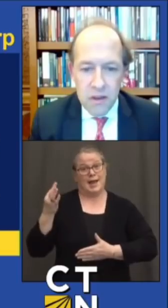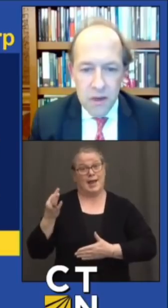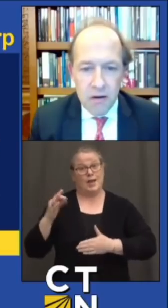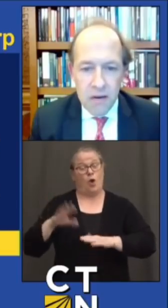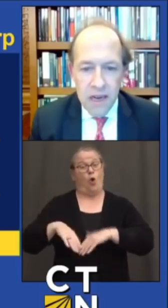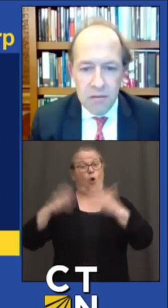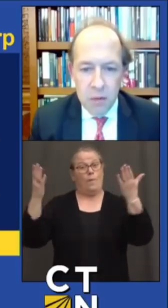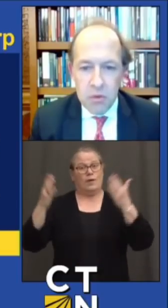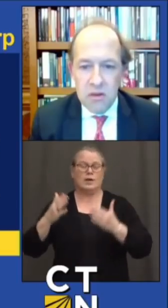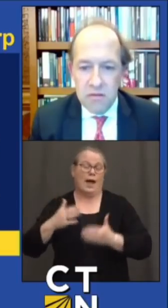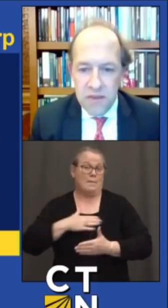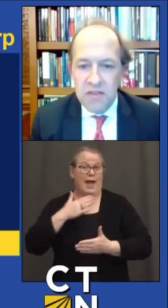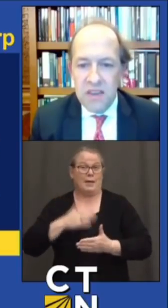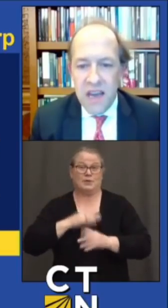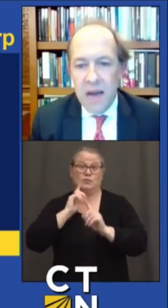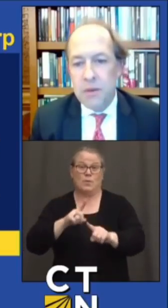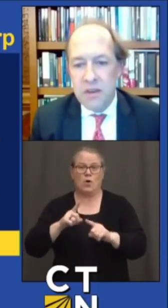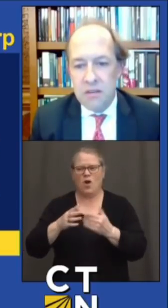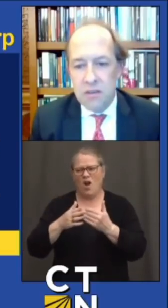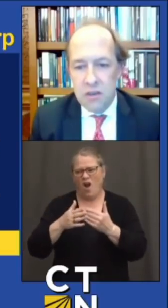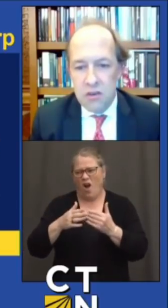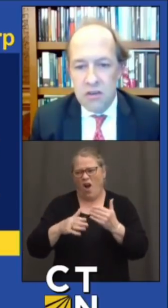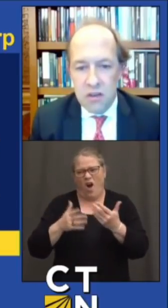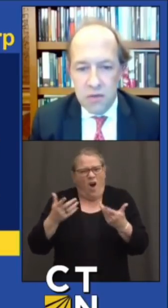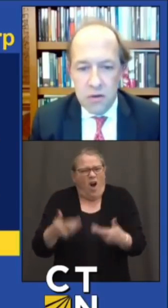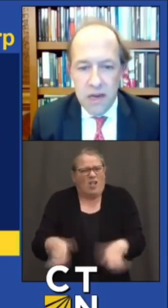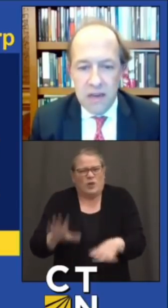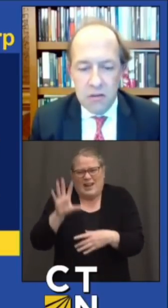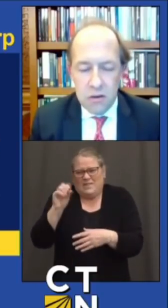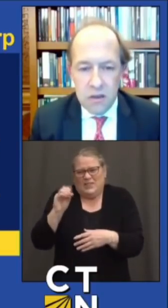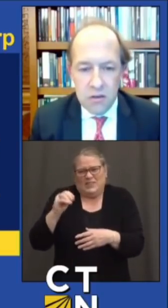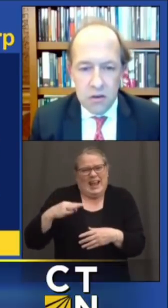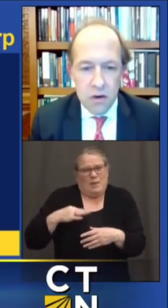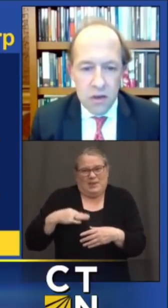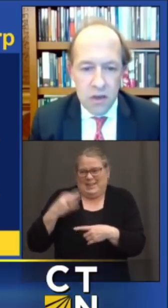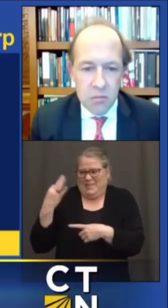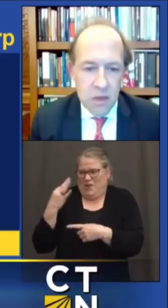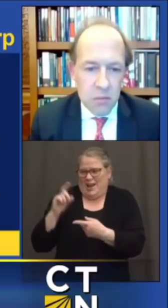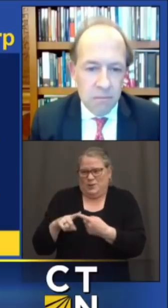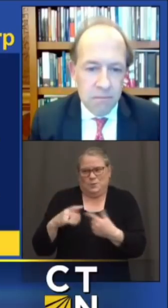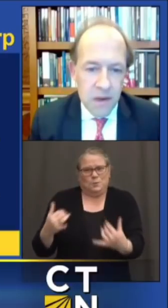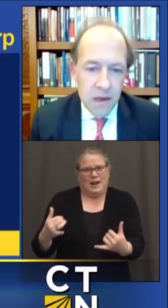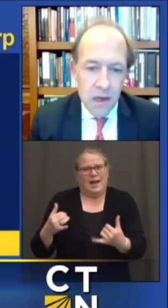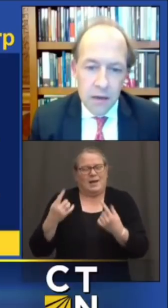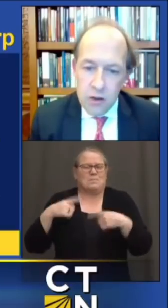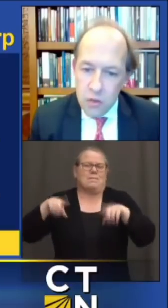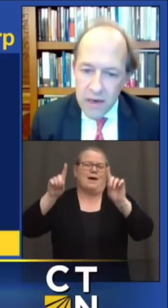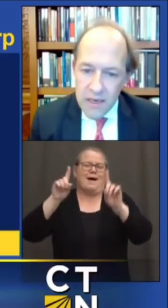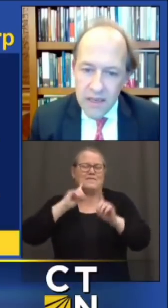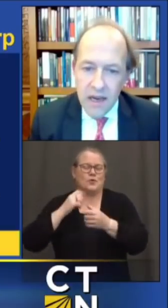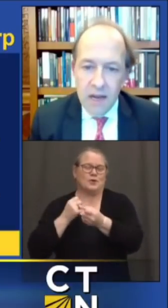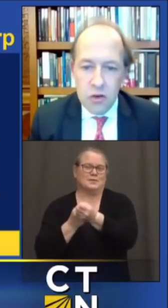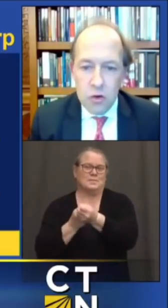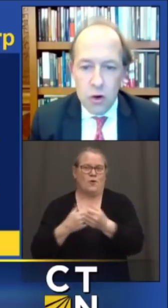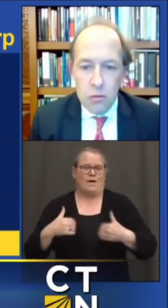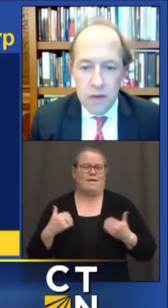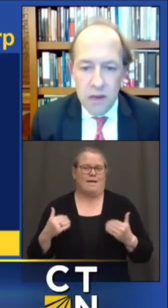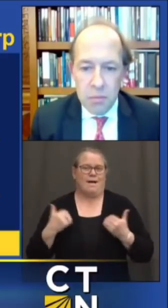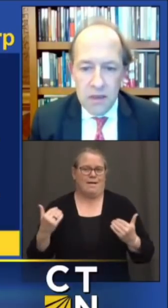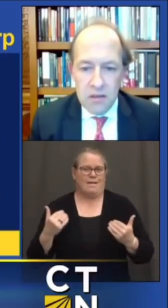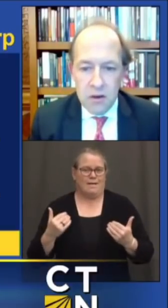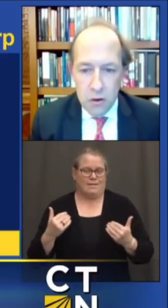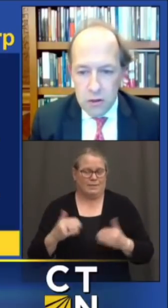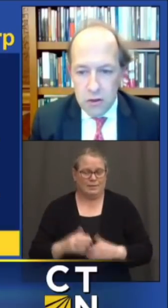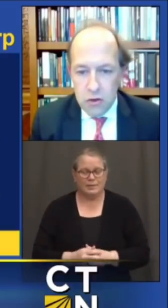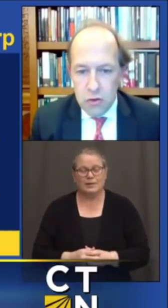report that we already have upwards of 50 applicants in just a few days looking to serve our young people. The training in the College Corps will